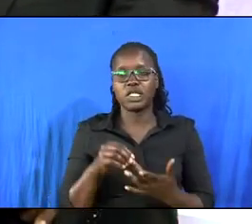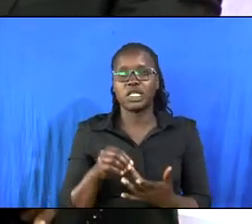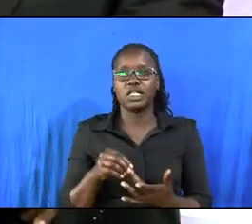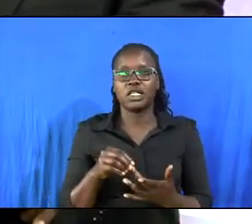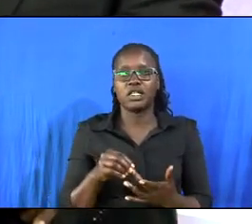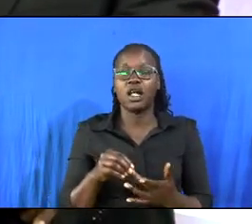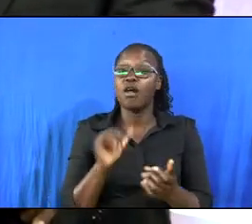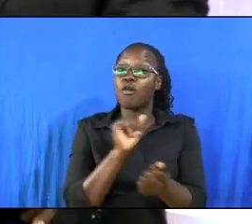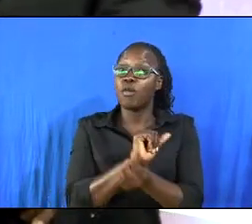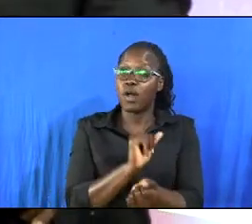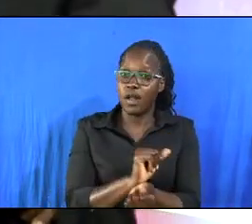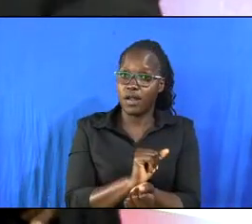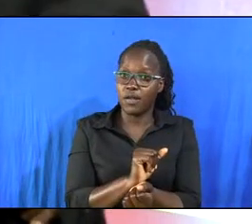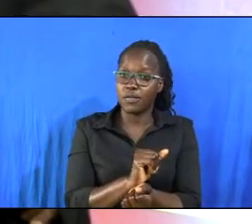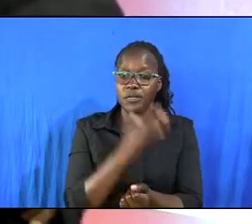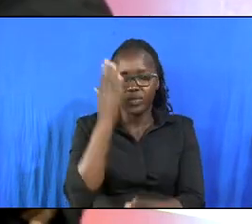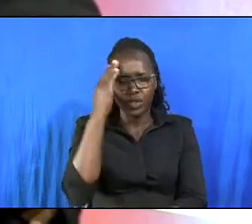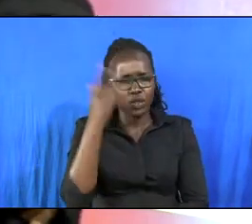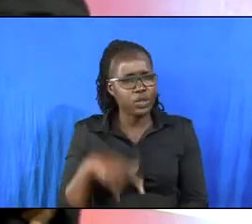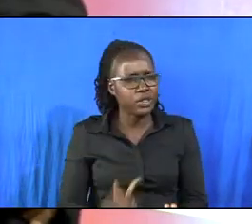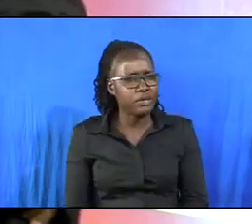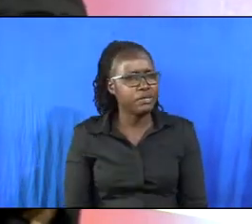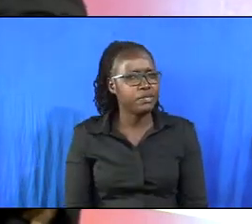paul you know